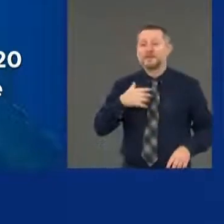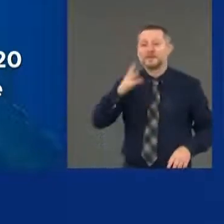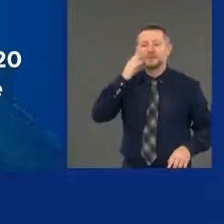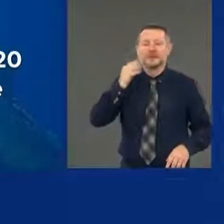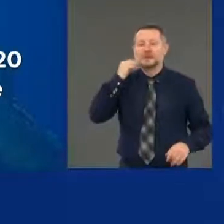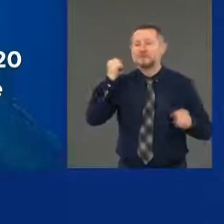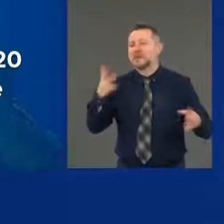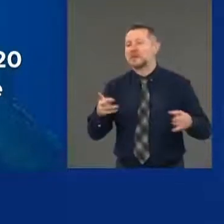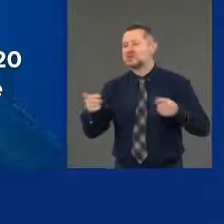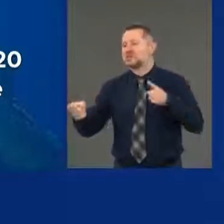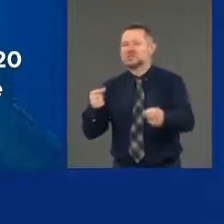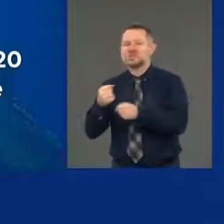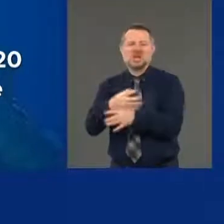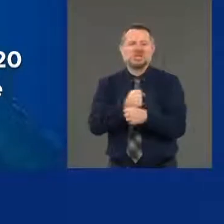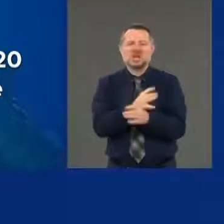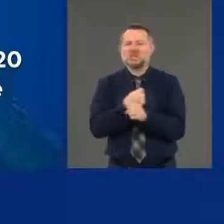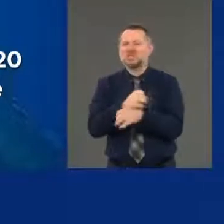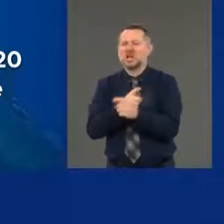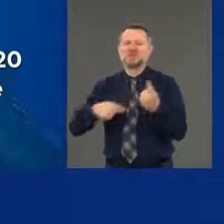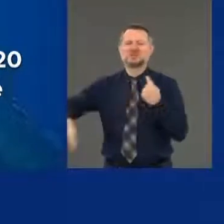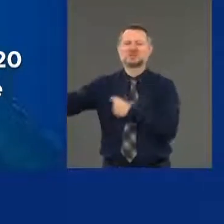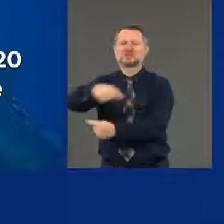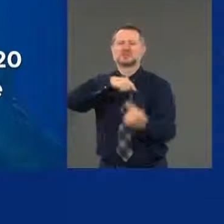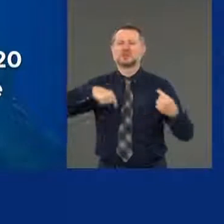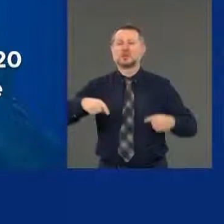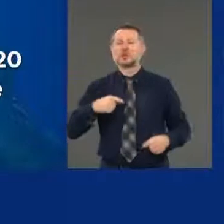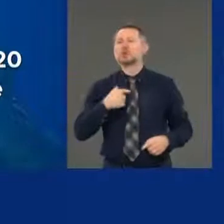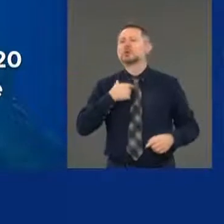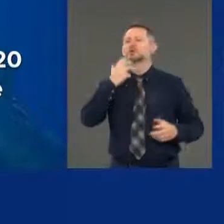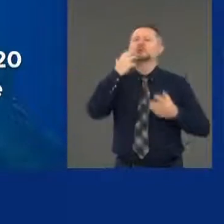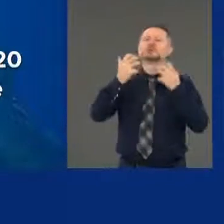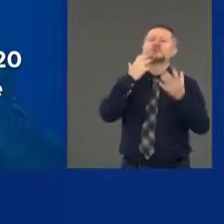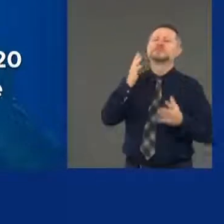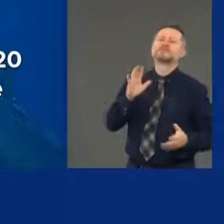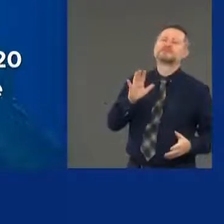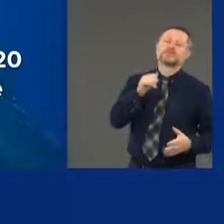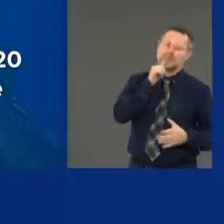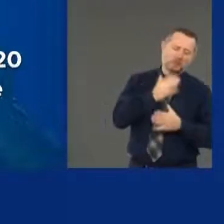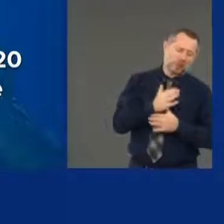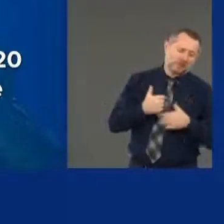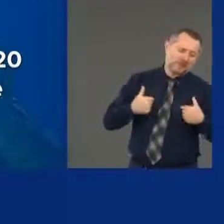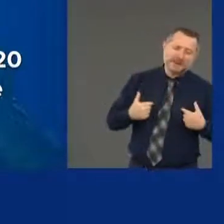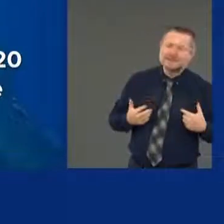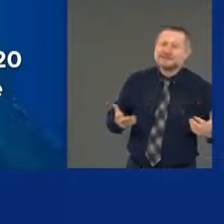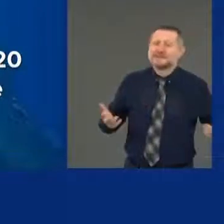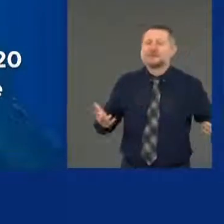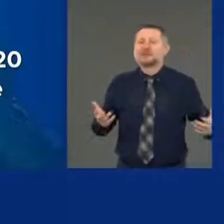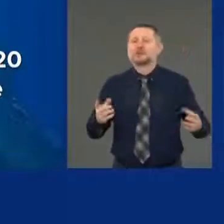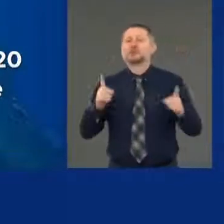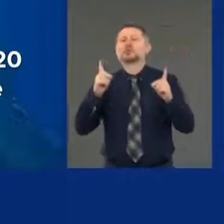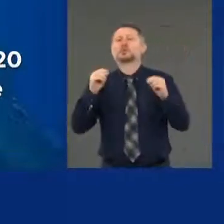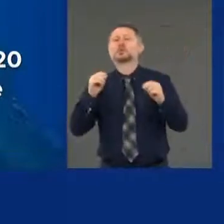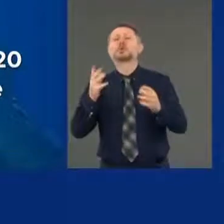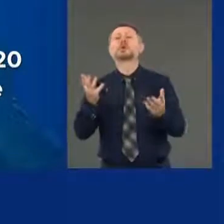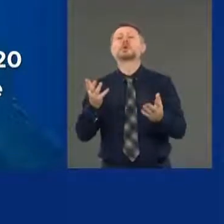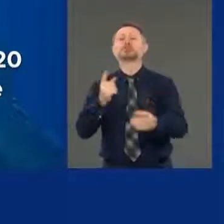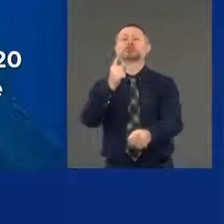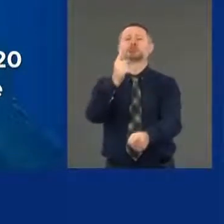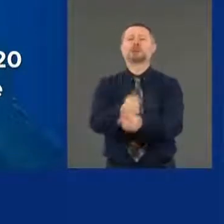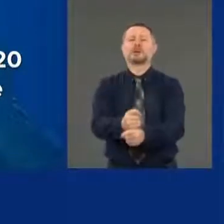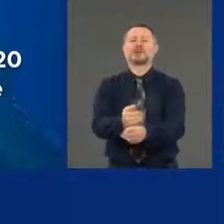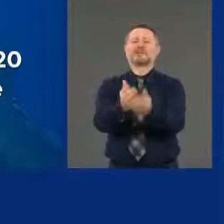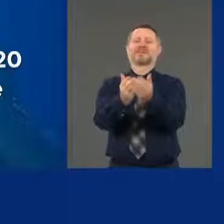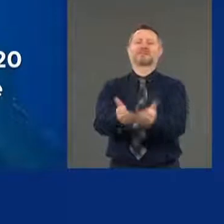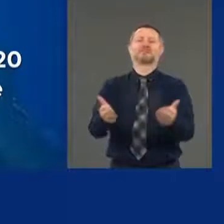time. The yelling doesn't bother me anymore. Do the right thing. Do the right thing. And if people